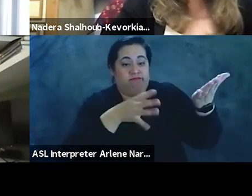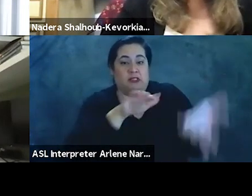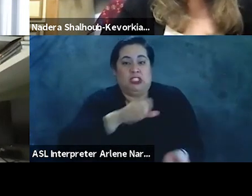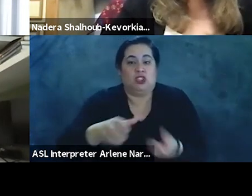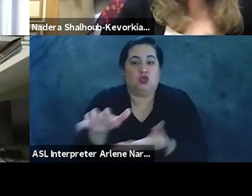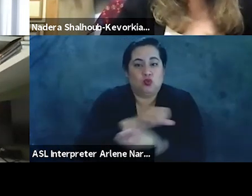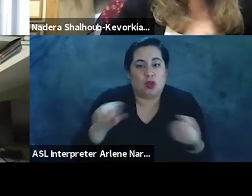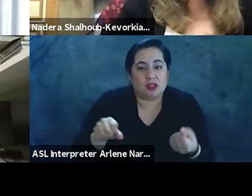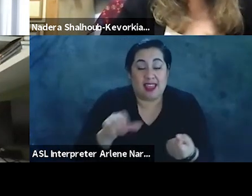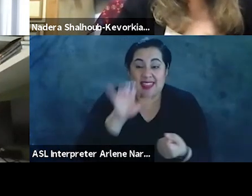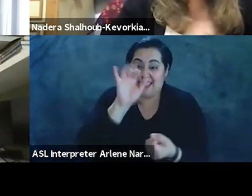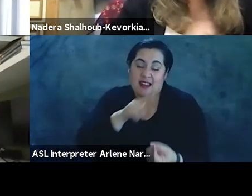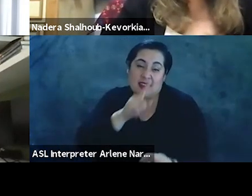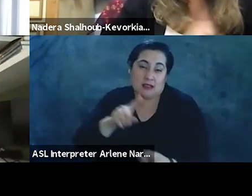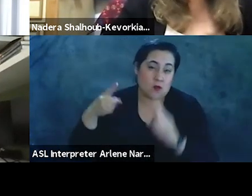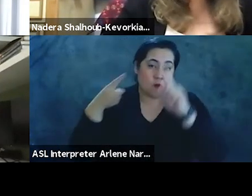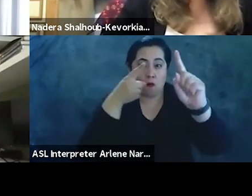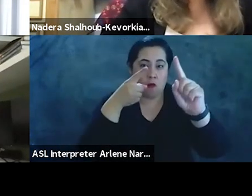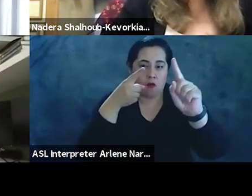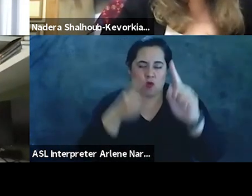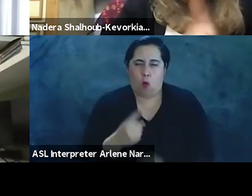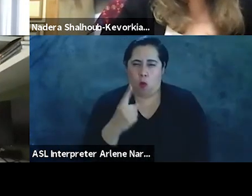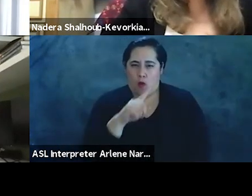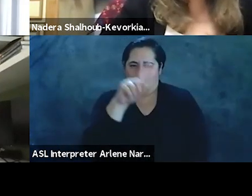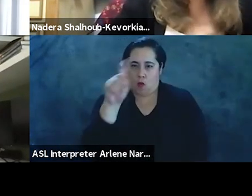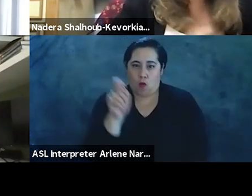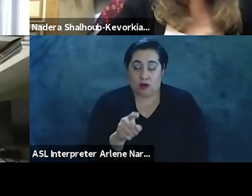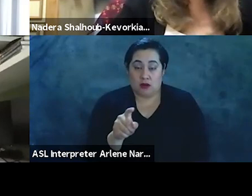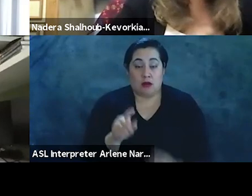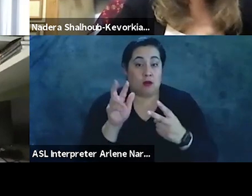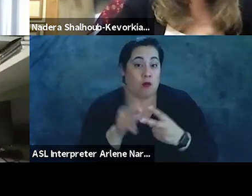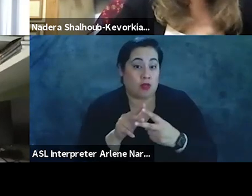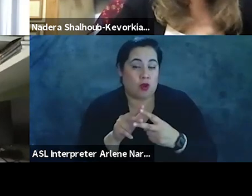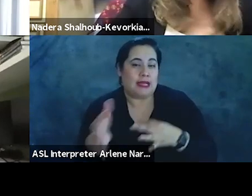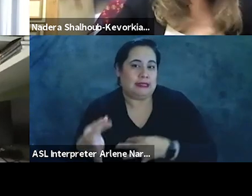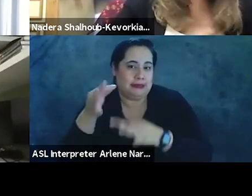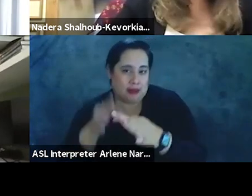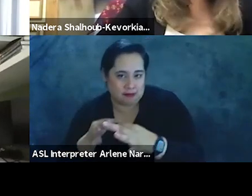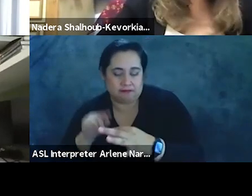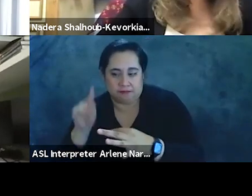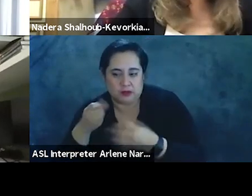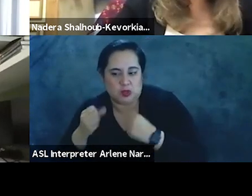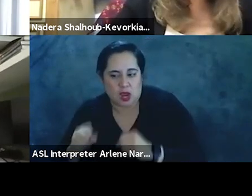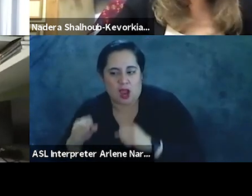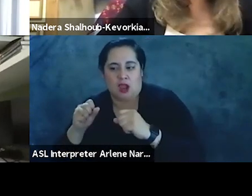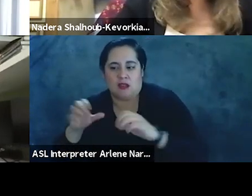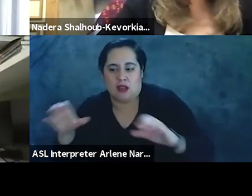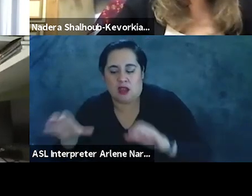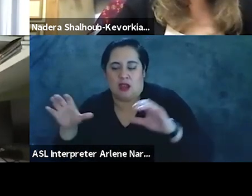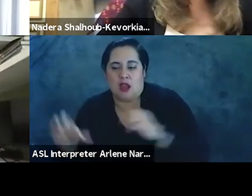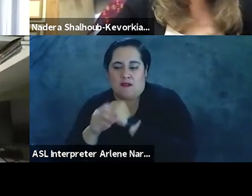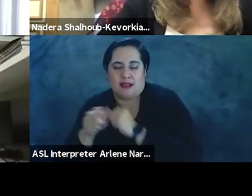is the aim. And so one question is whether instead of trying to advertise